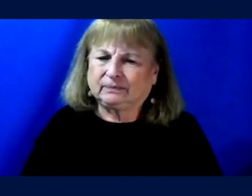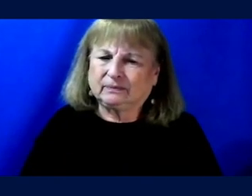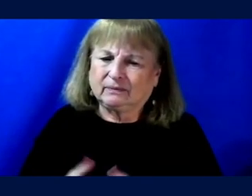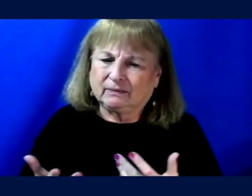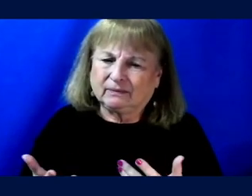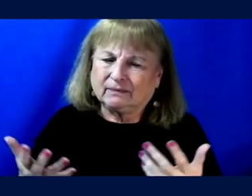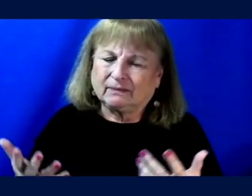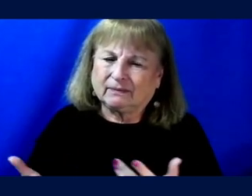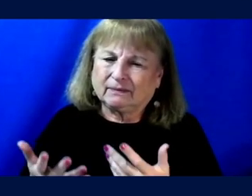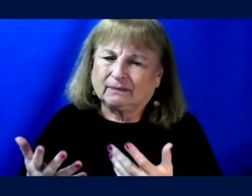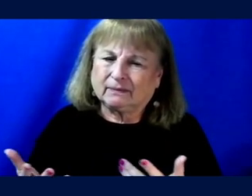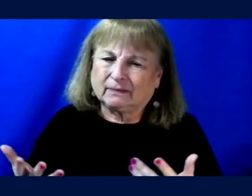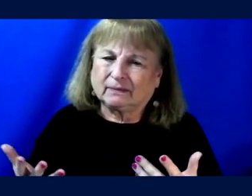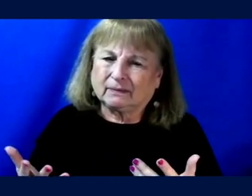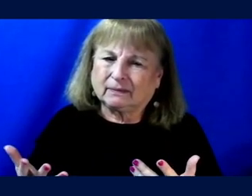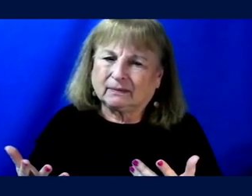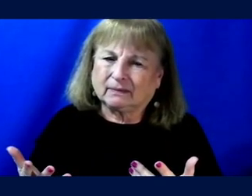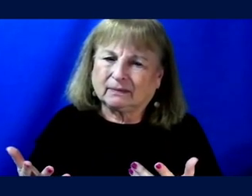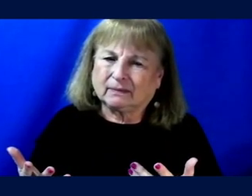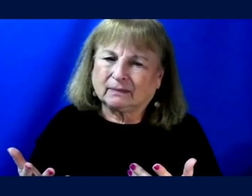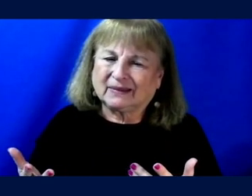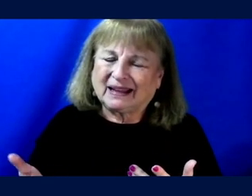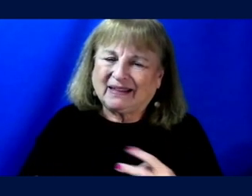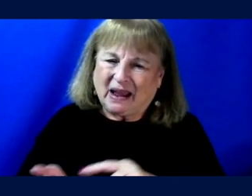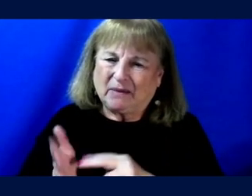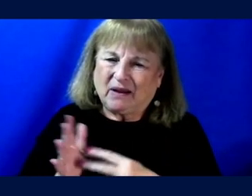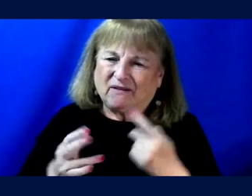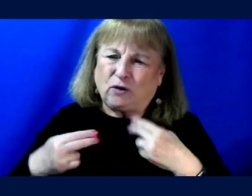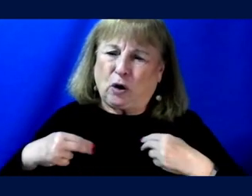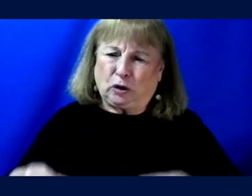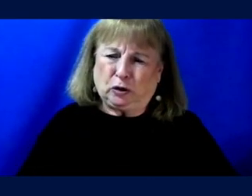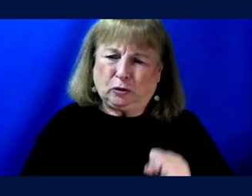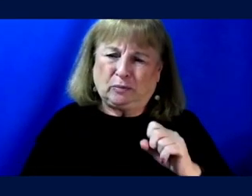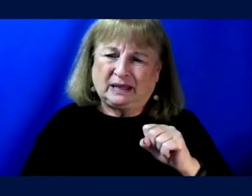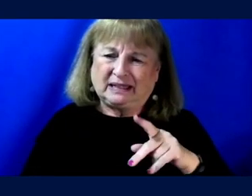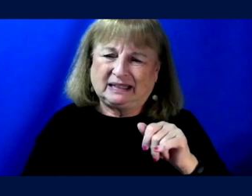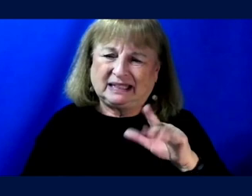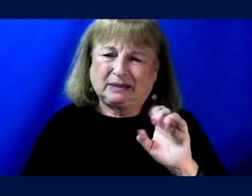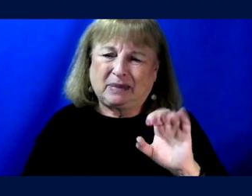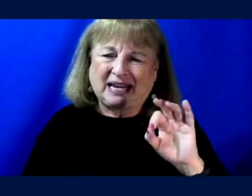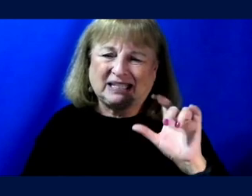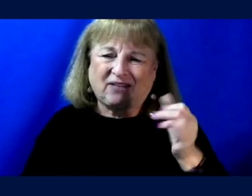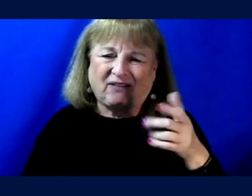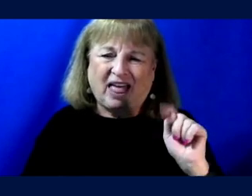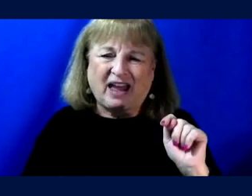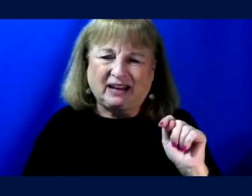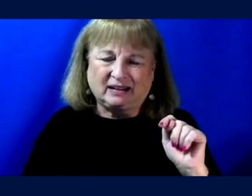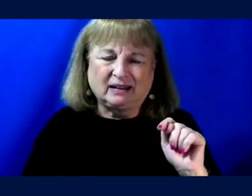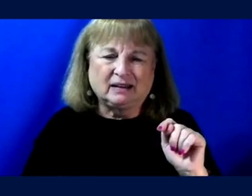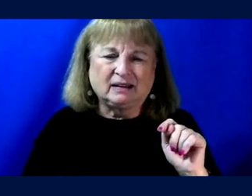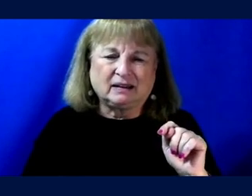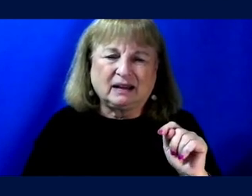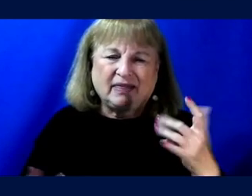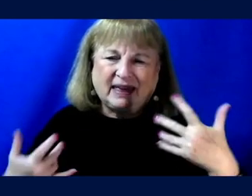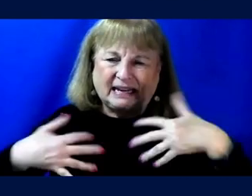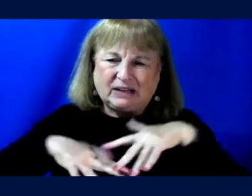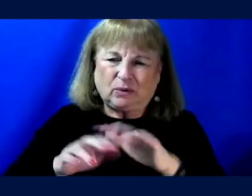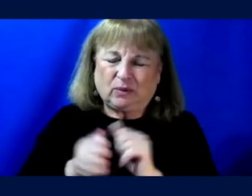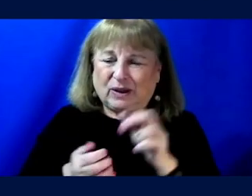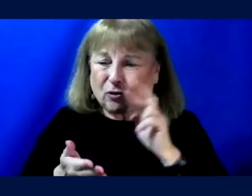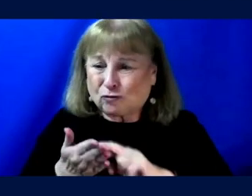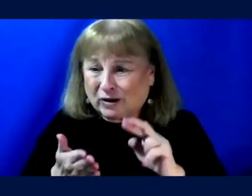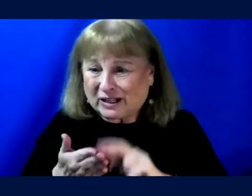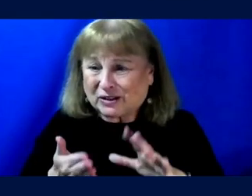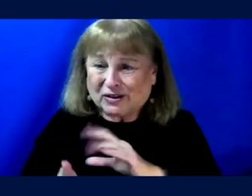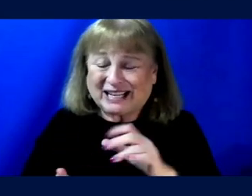and, you know, implications for human space flight that interweave with, um, research in,